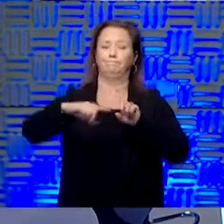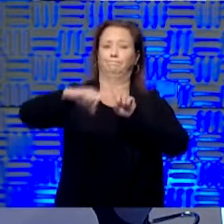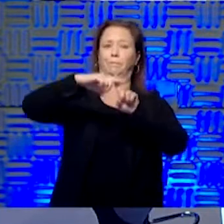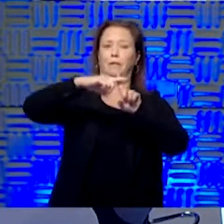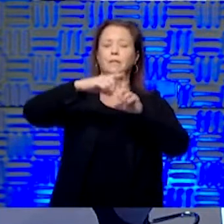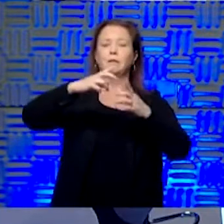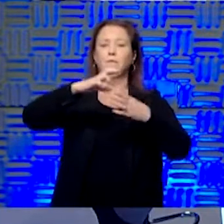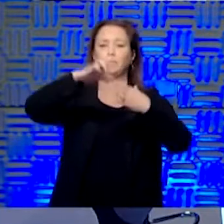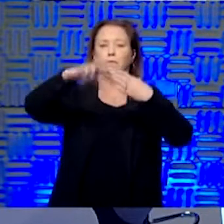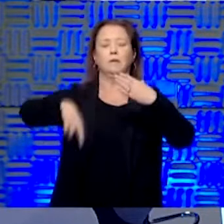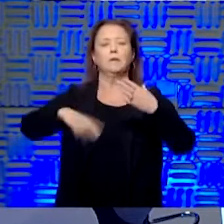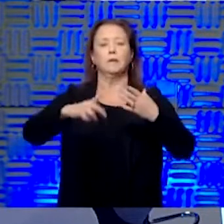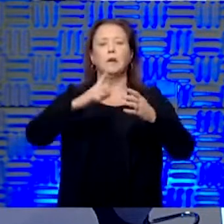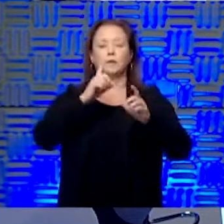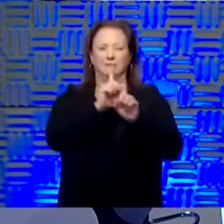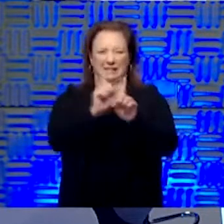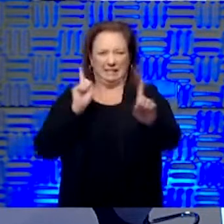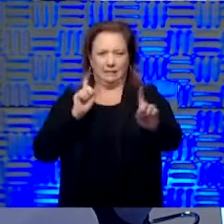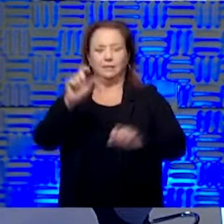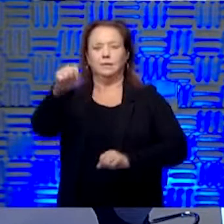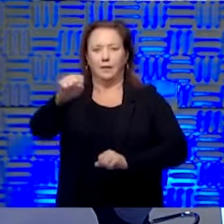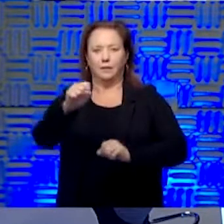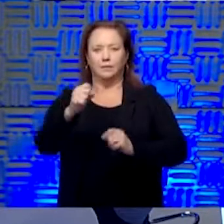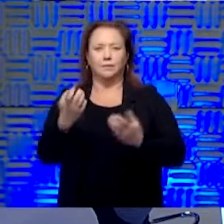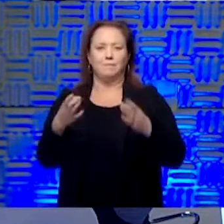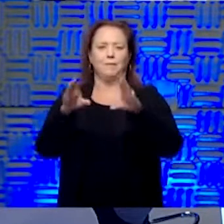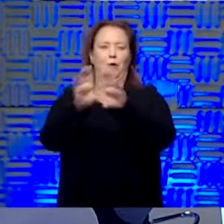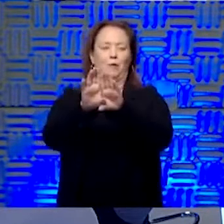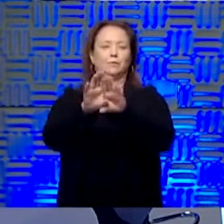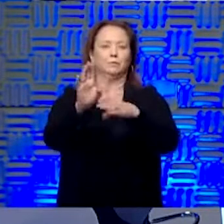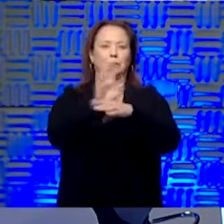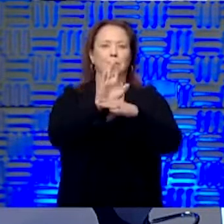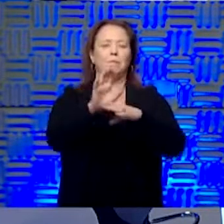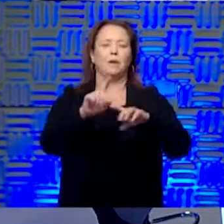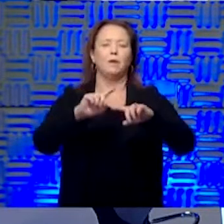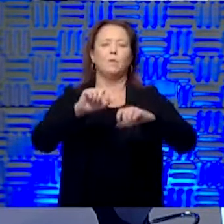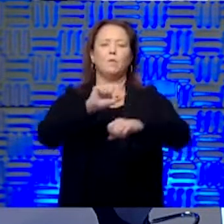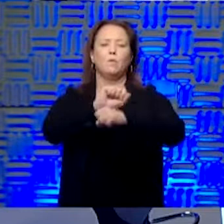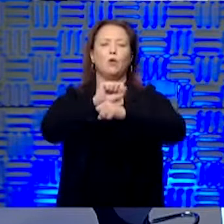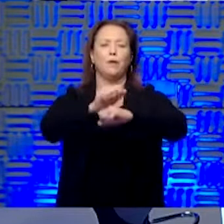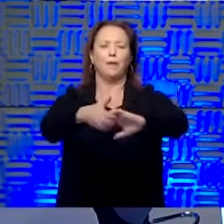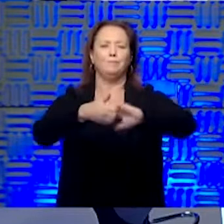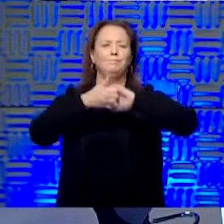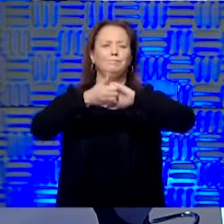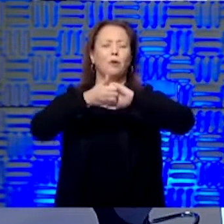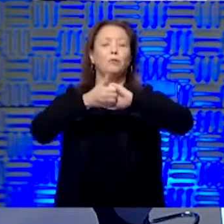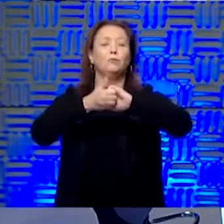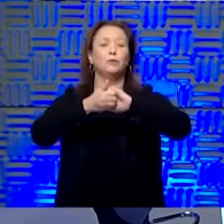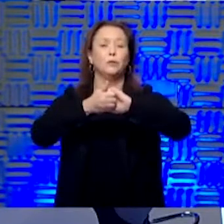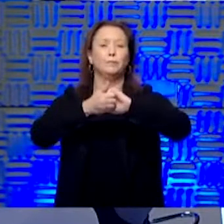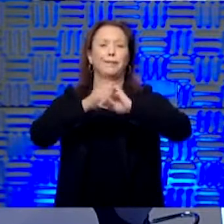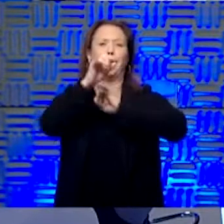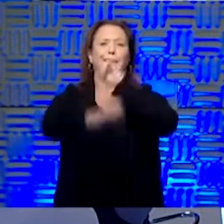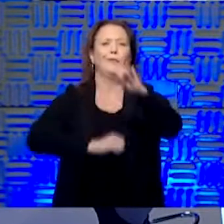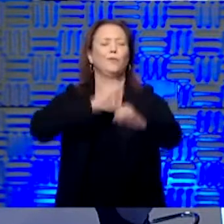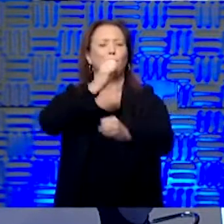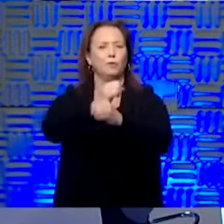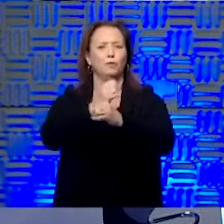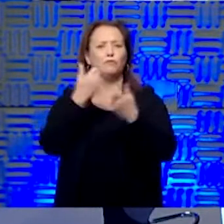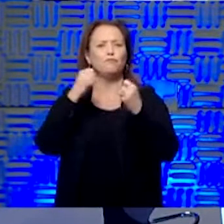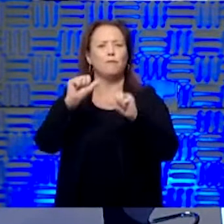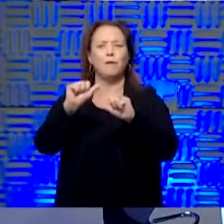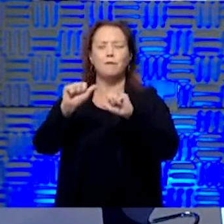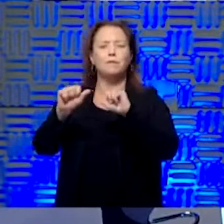to distance and shut down travel, is the amount of collaboration going on internationally around trying to find